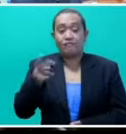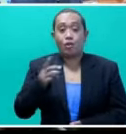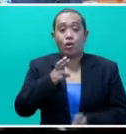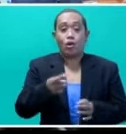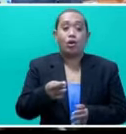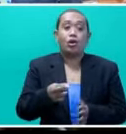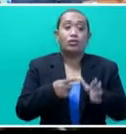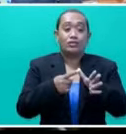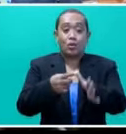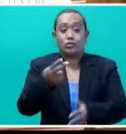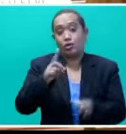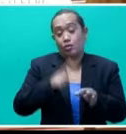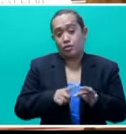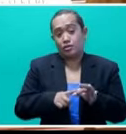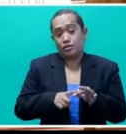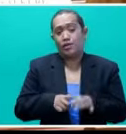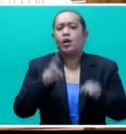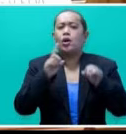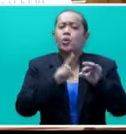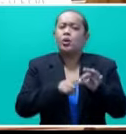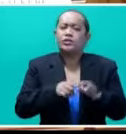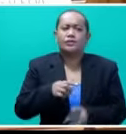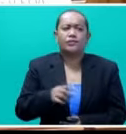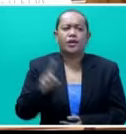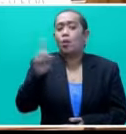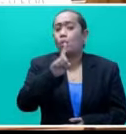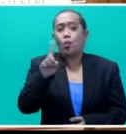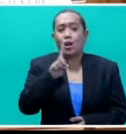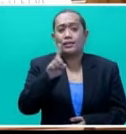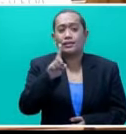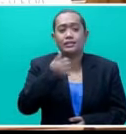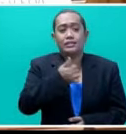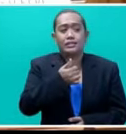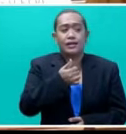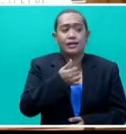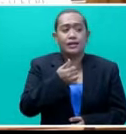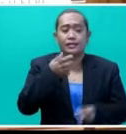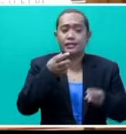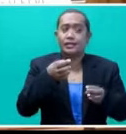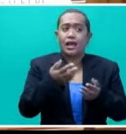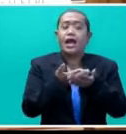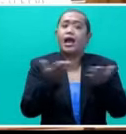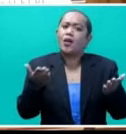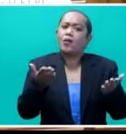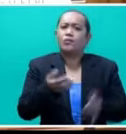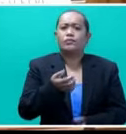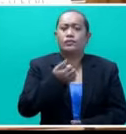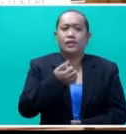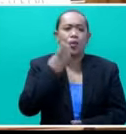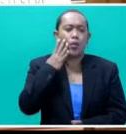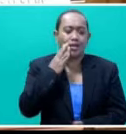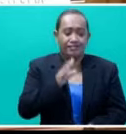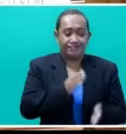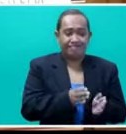Minister is, what is the modality used in the distribution of these items? She mentioned the